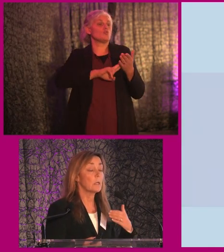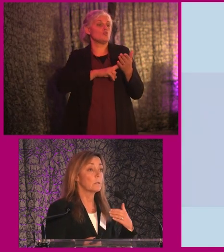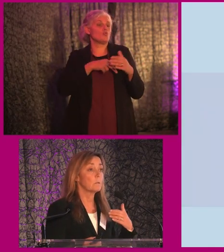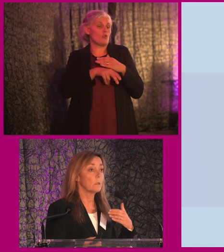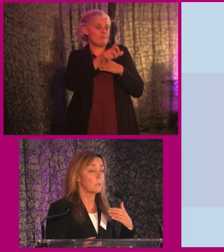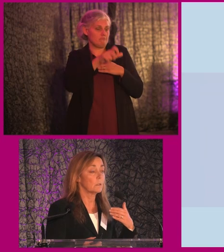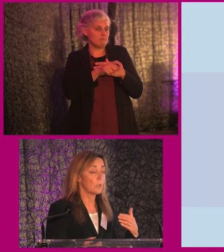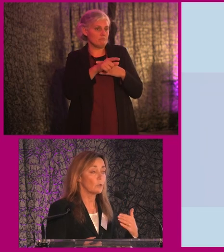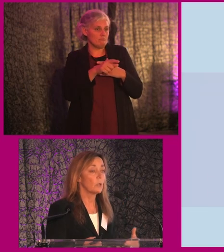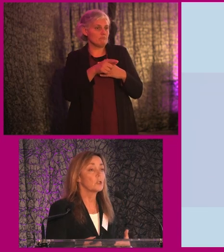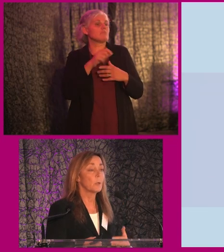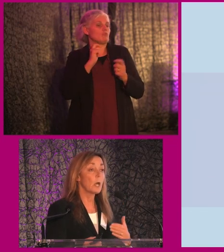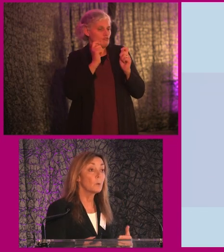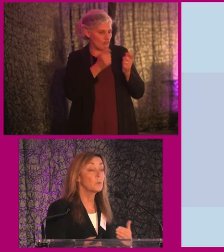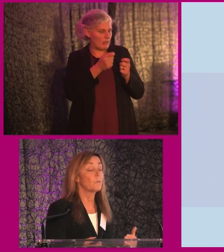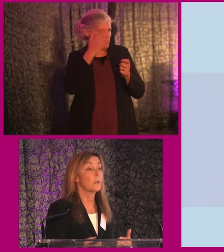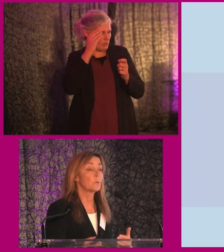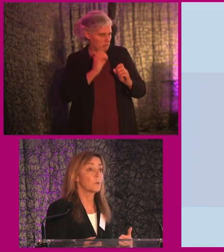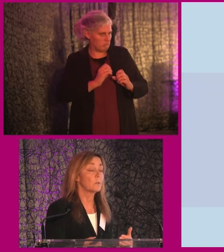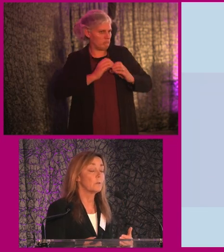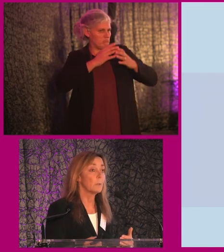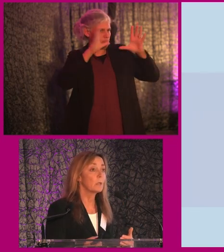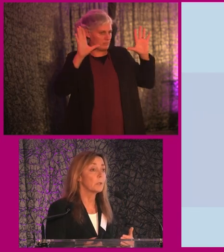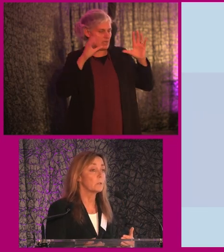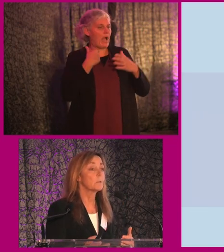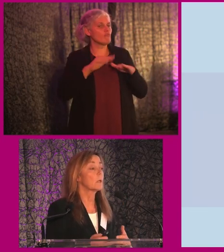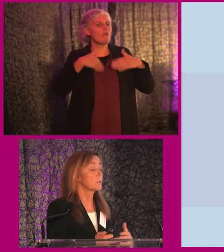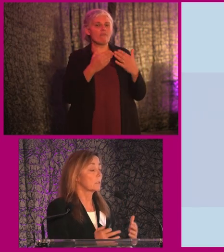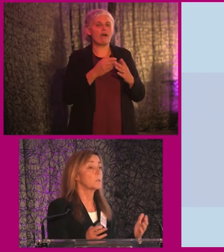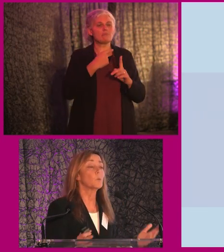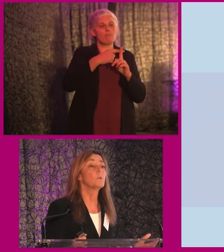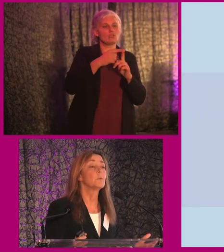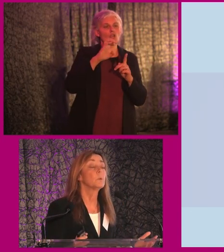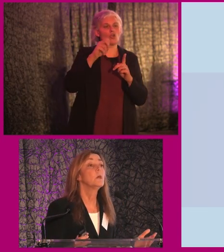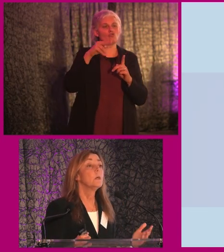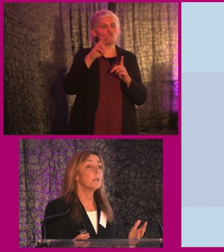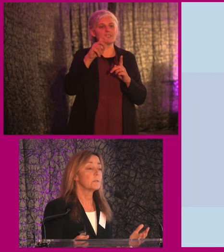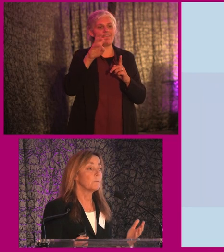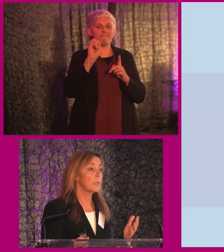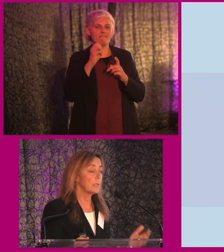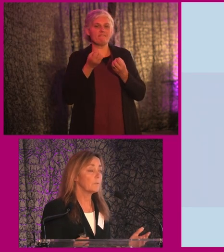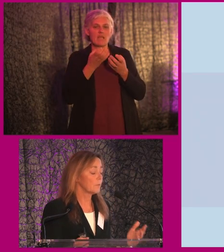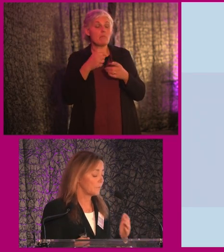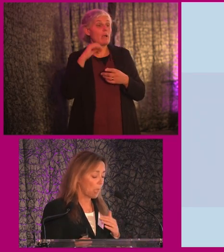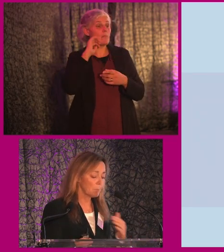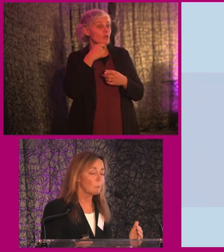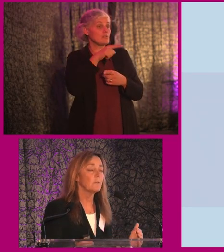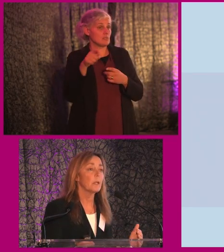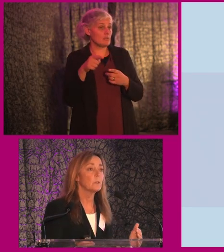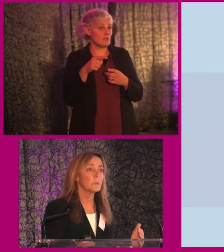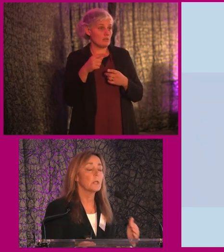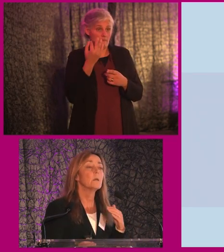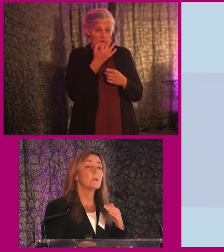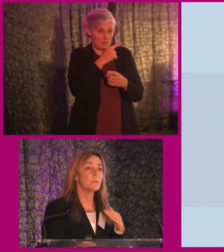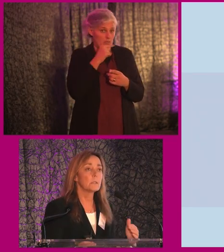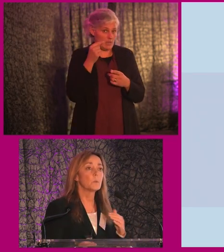and get knowledge about how to provide constructive feedback because, and I say this to all of you, it's absolutely fine